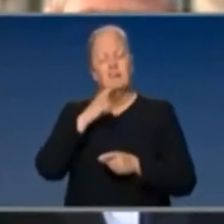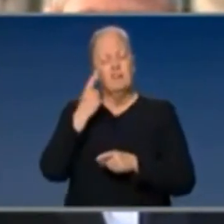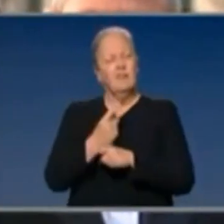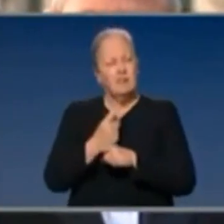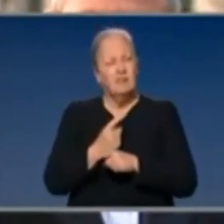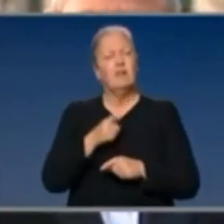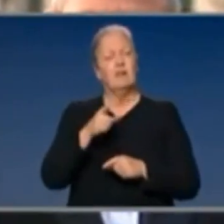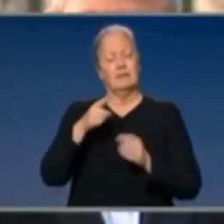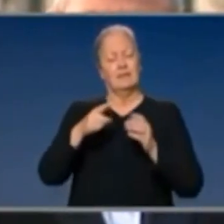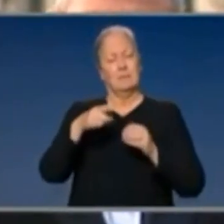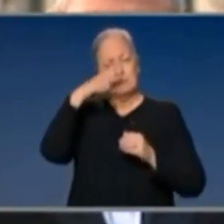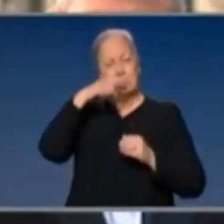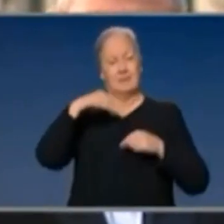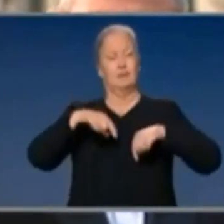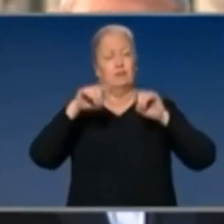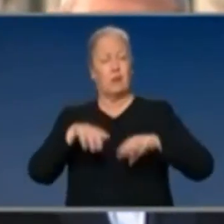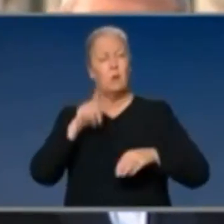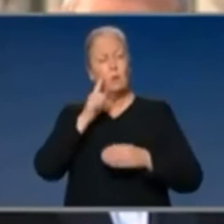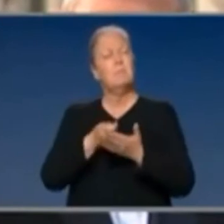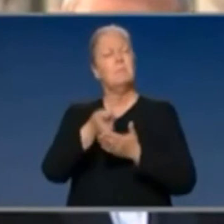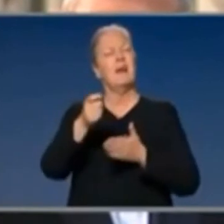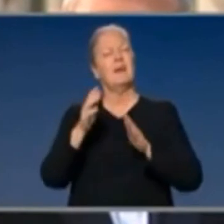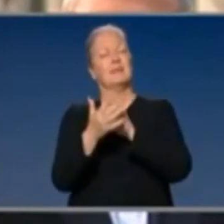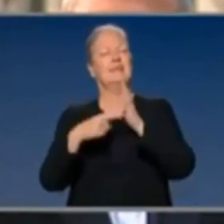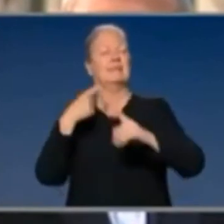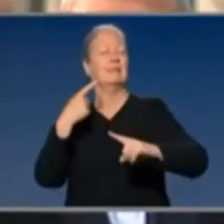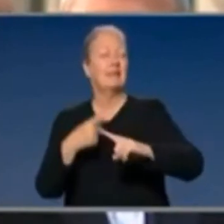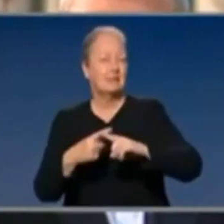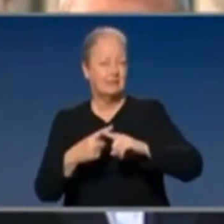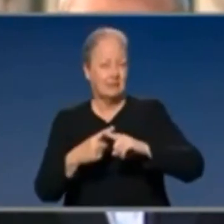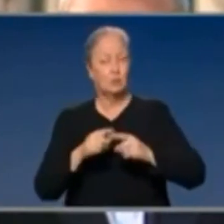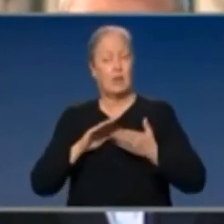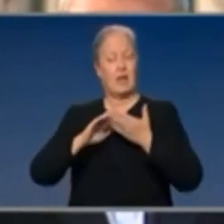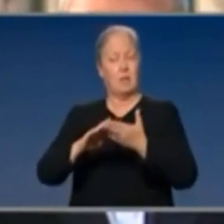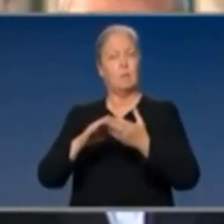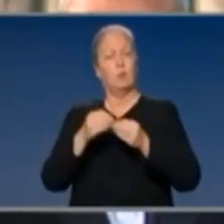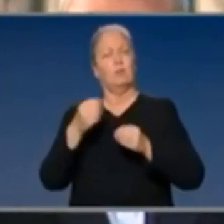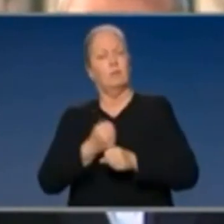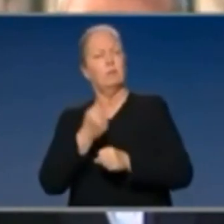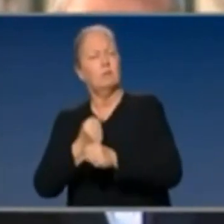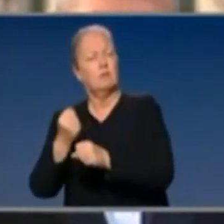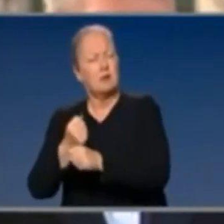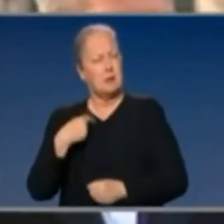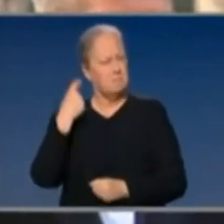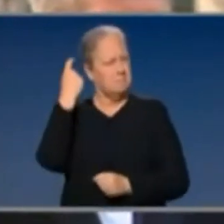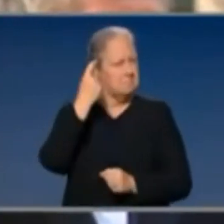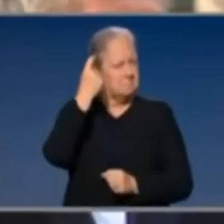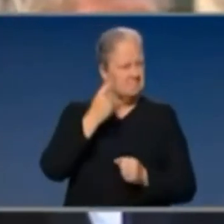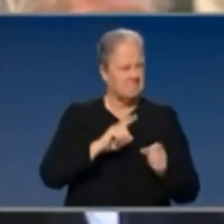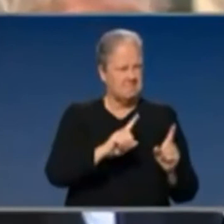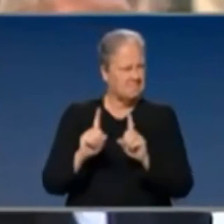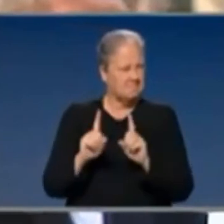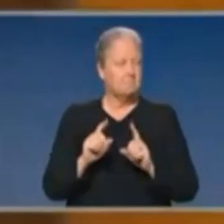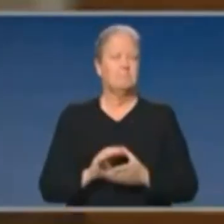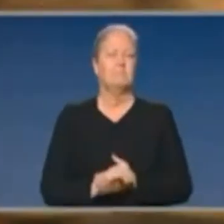for a capital improvement at CSL to give them the manufacturing capability to do this. How much of the contract is for those capital